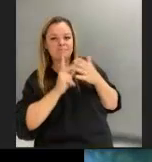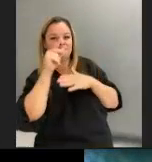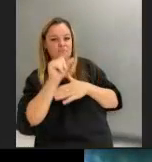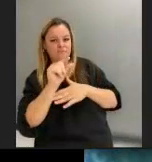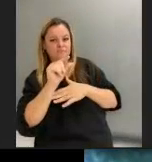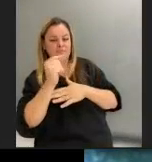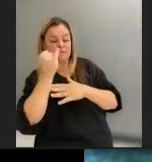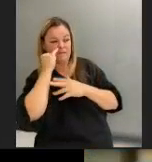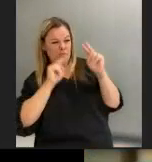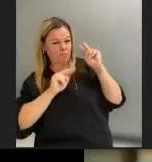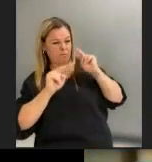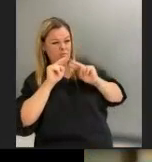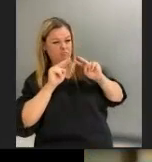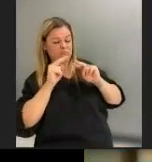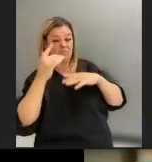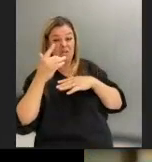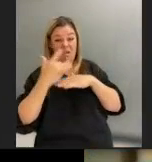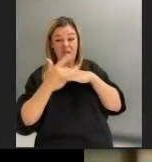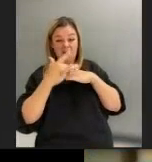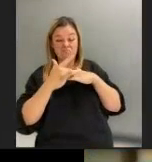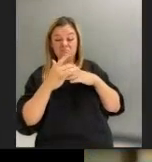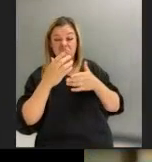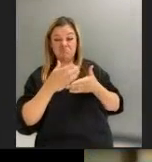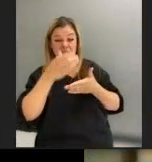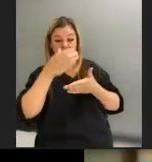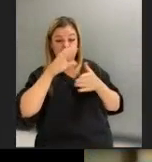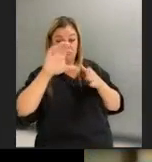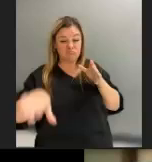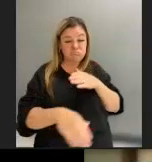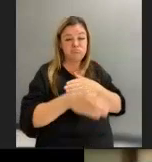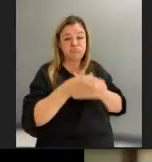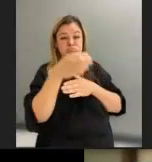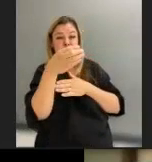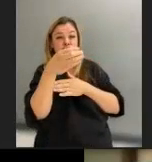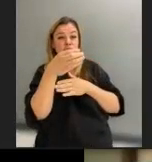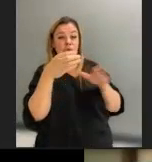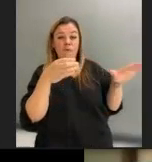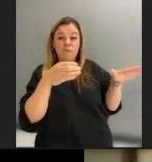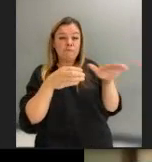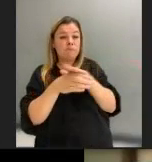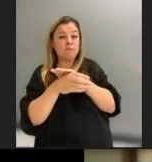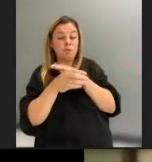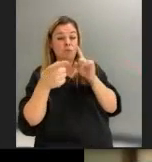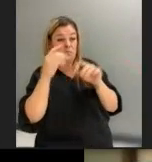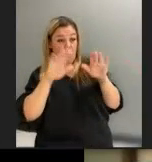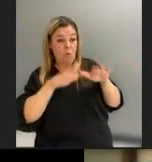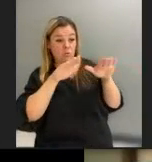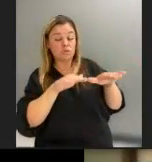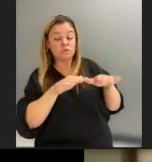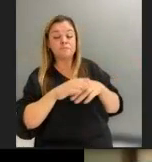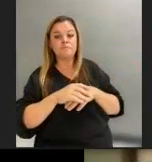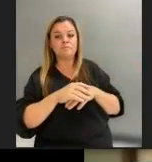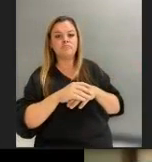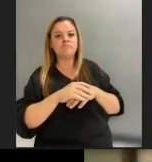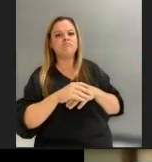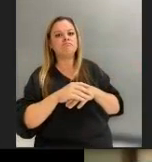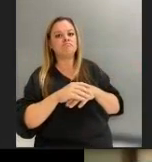to take an empty Coke can and go scoop up some water from the shore, in the